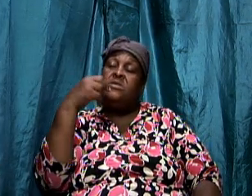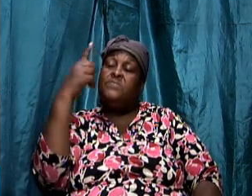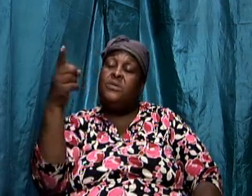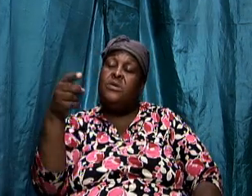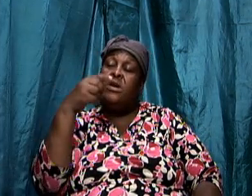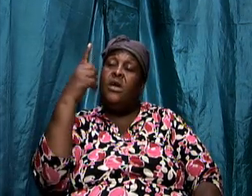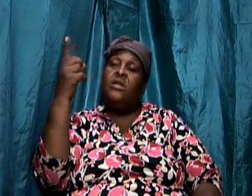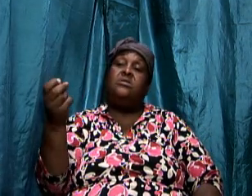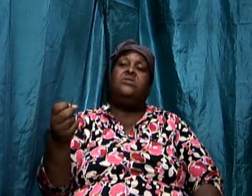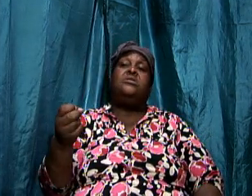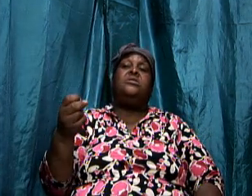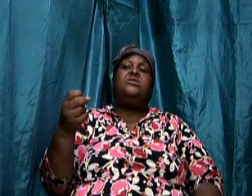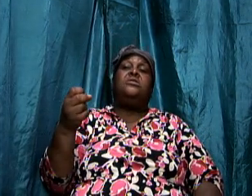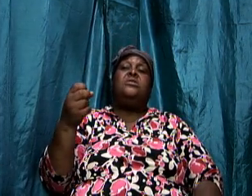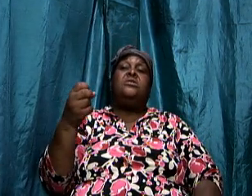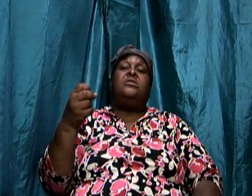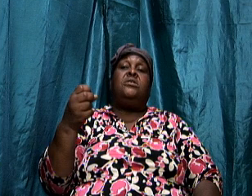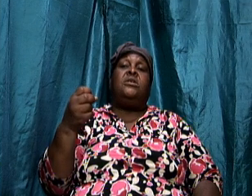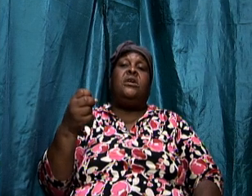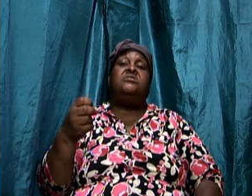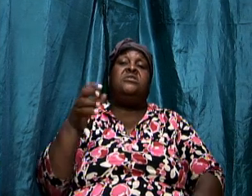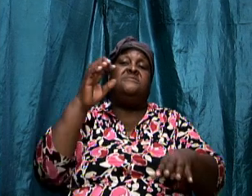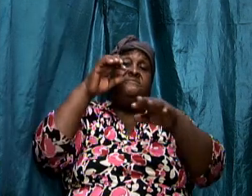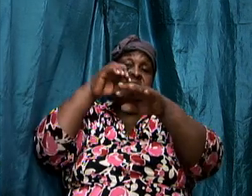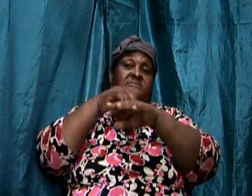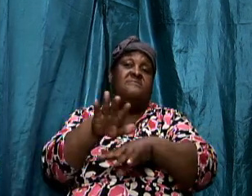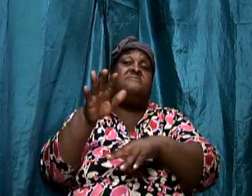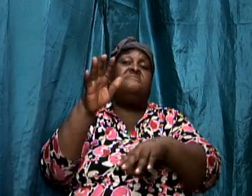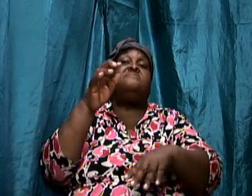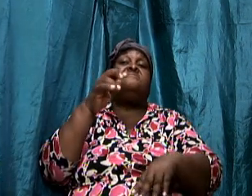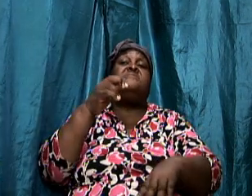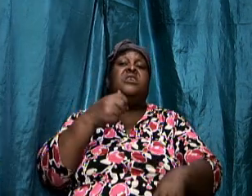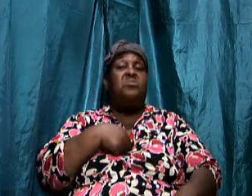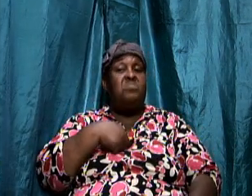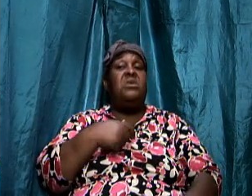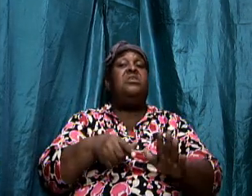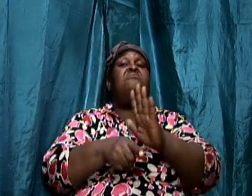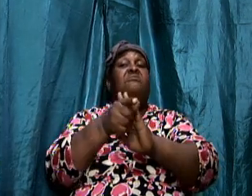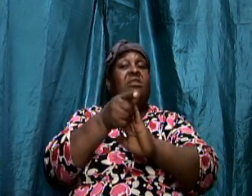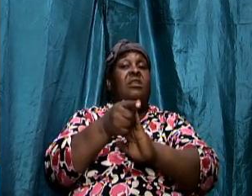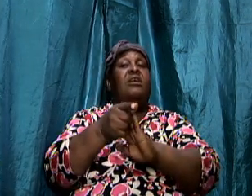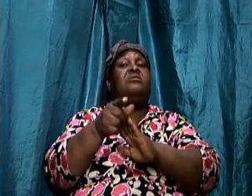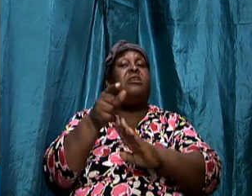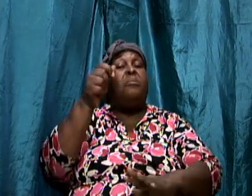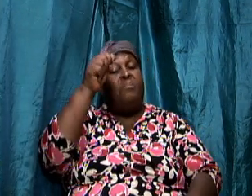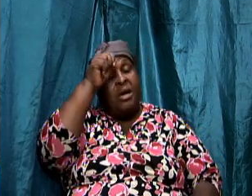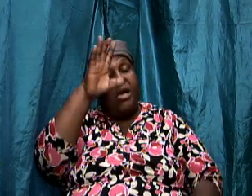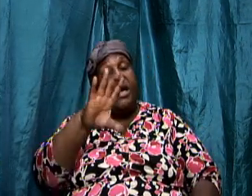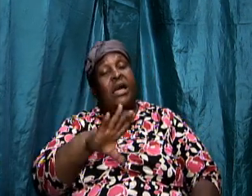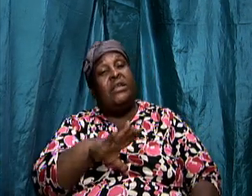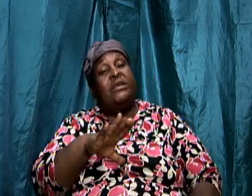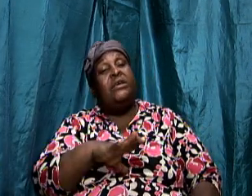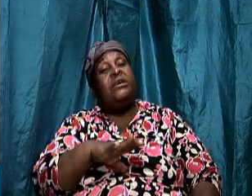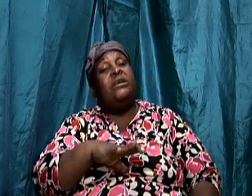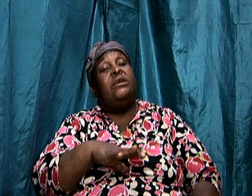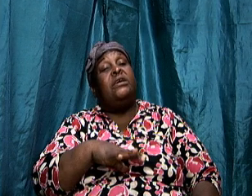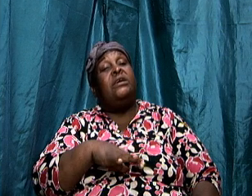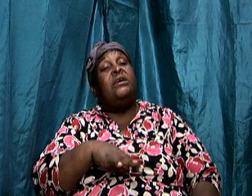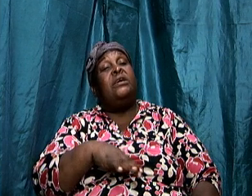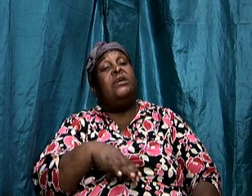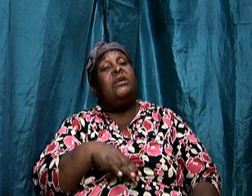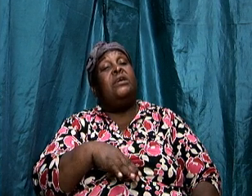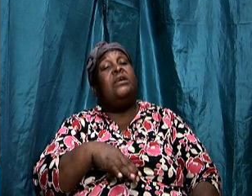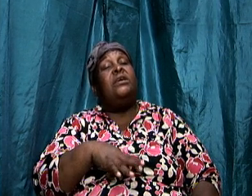defy god and say send me a man and he would cause that constant bombardment of the